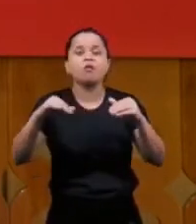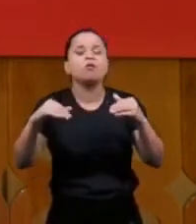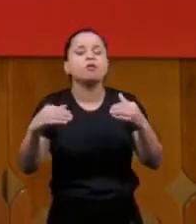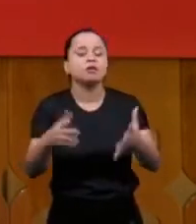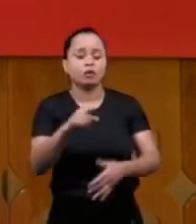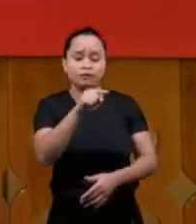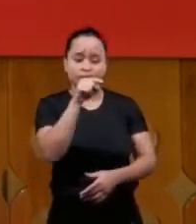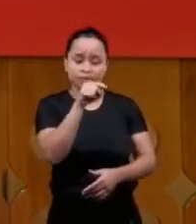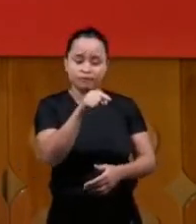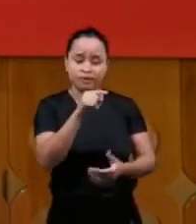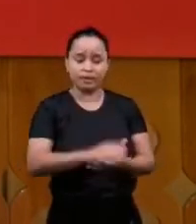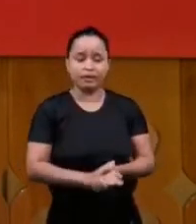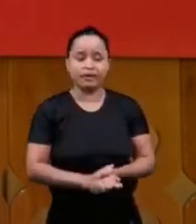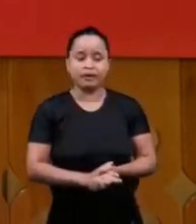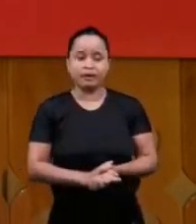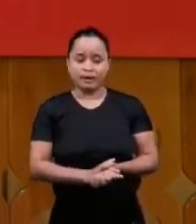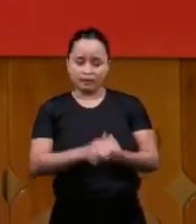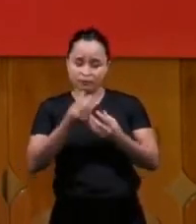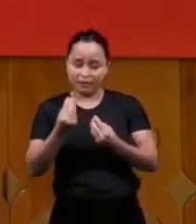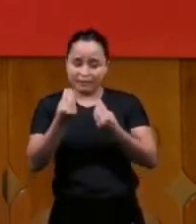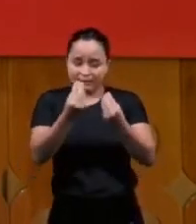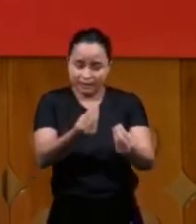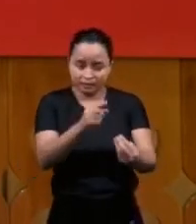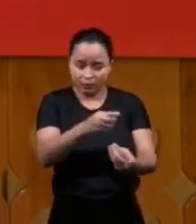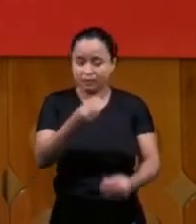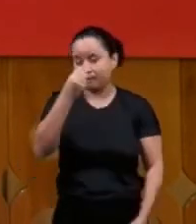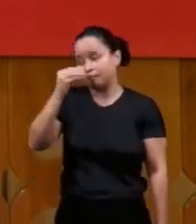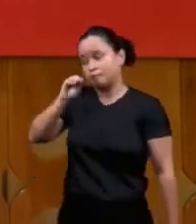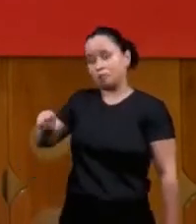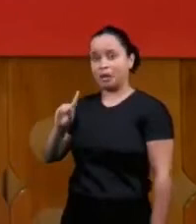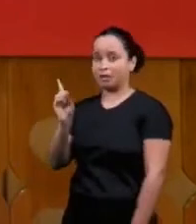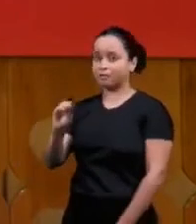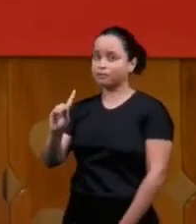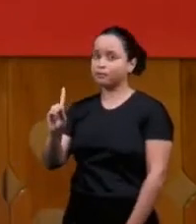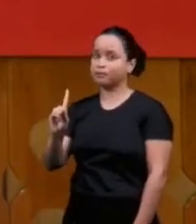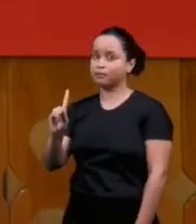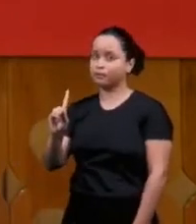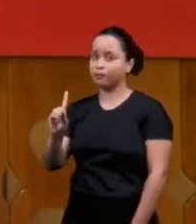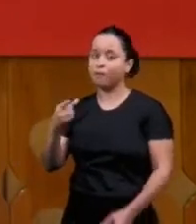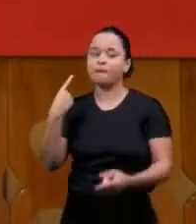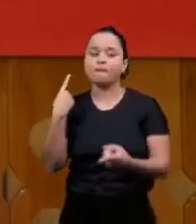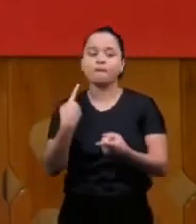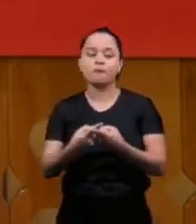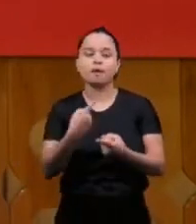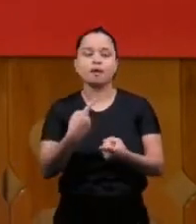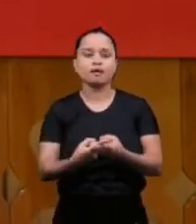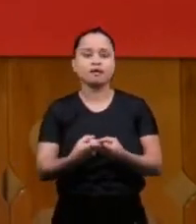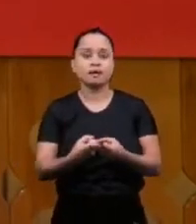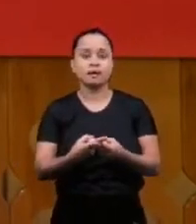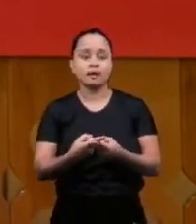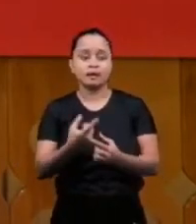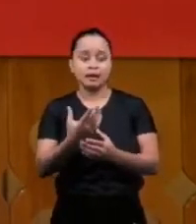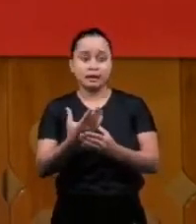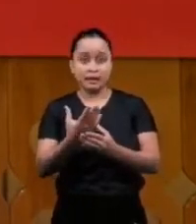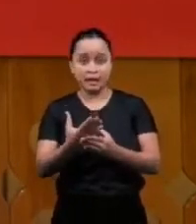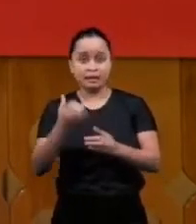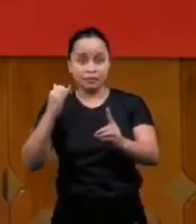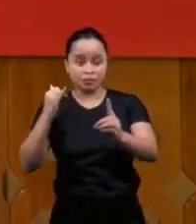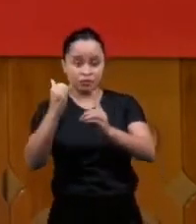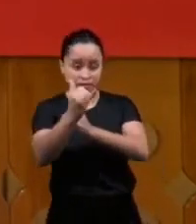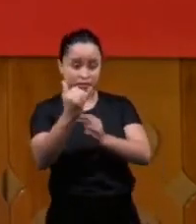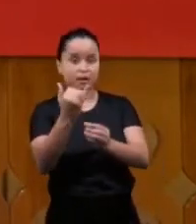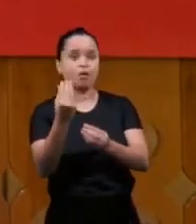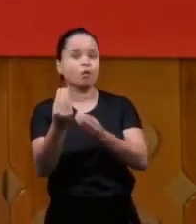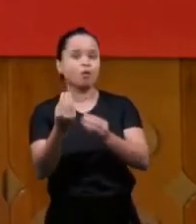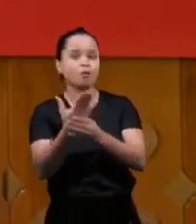form came by prophecy through the laying out of hands of the presbytery this is